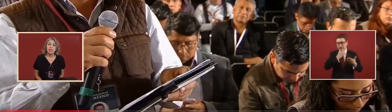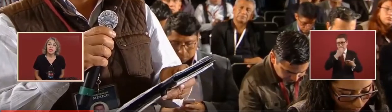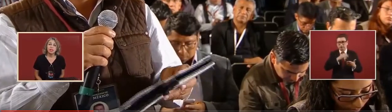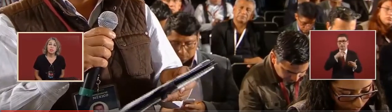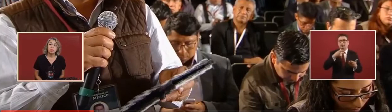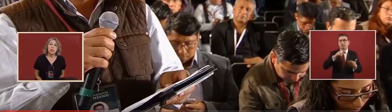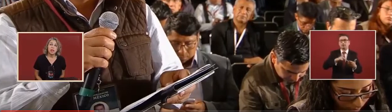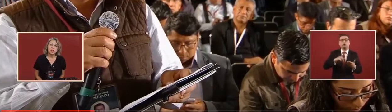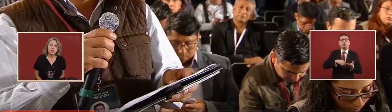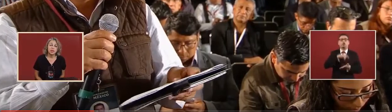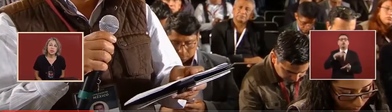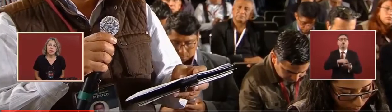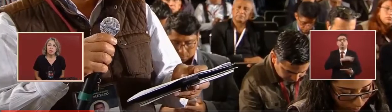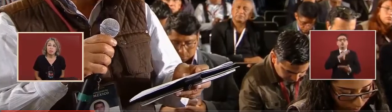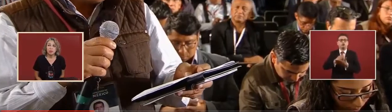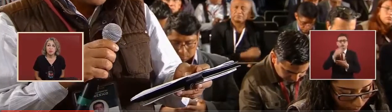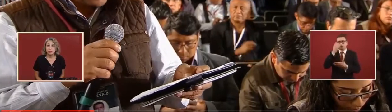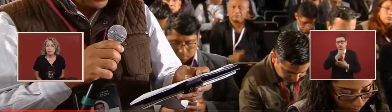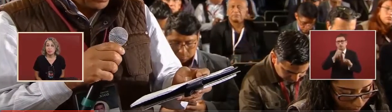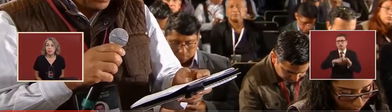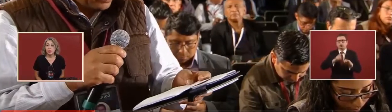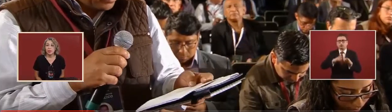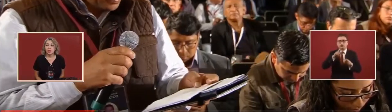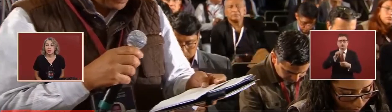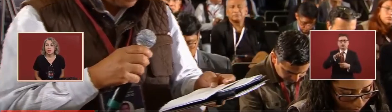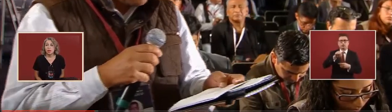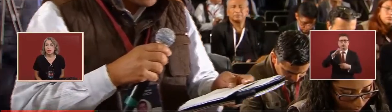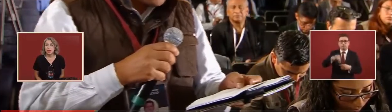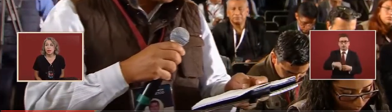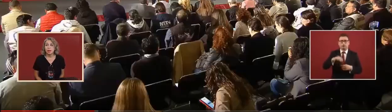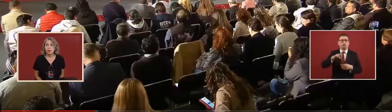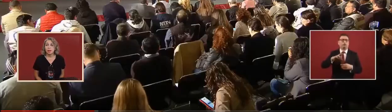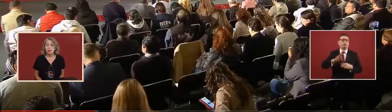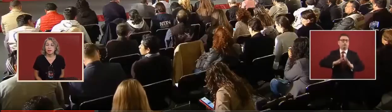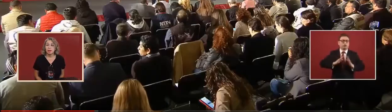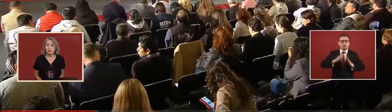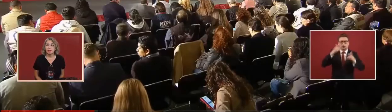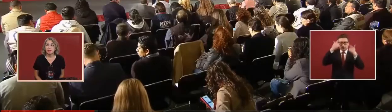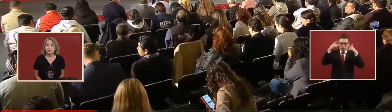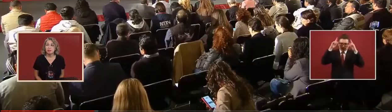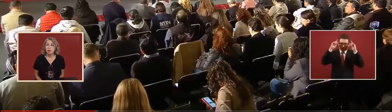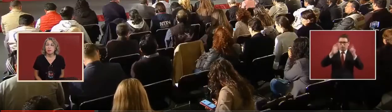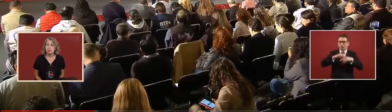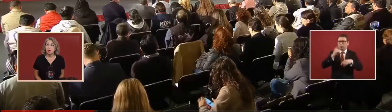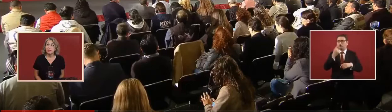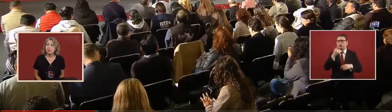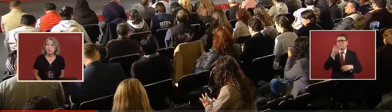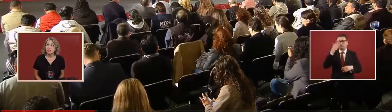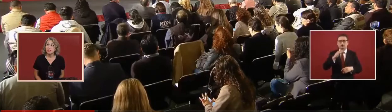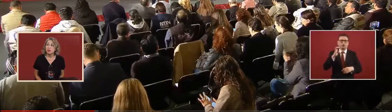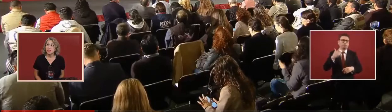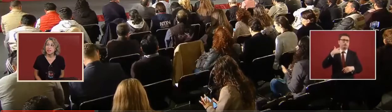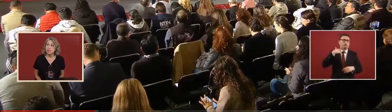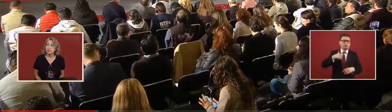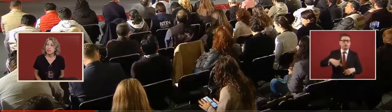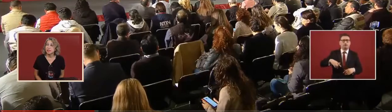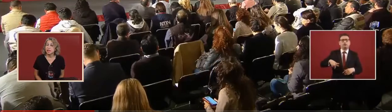And there's a previous situation and decedent.